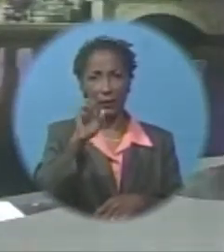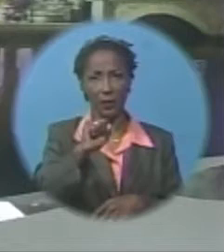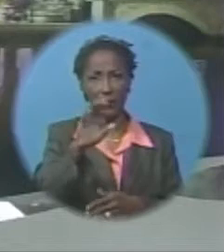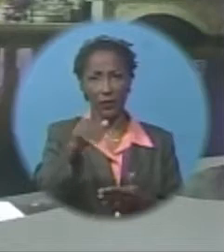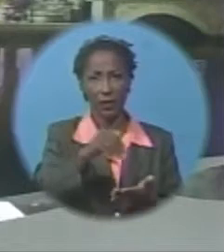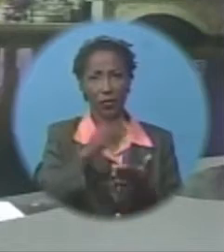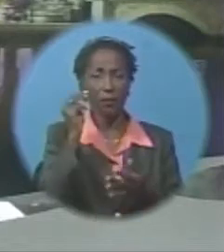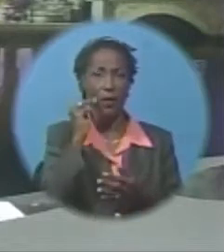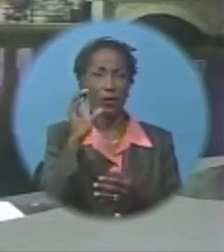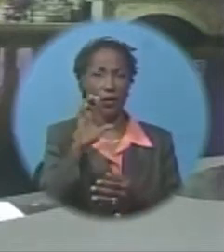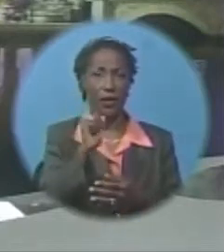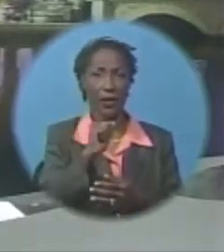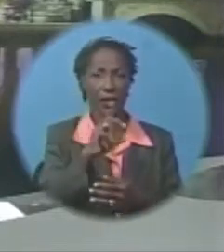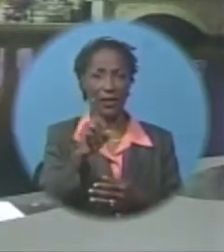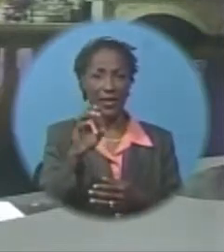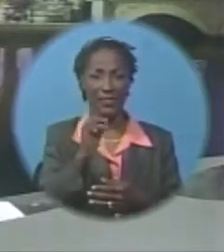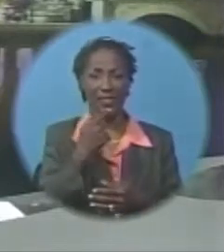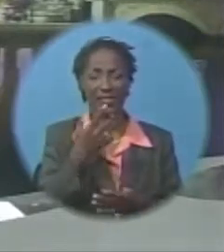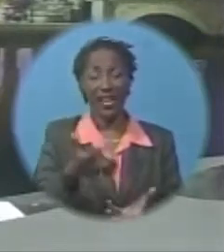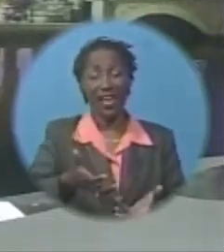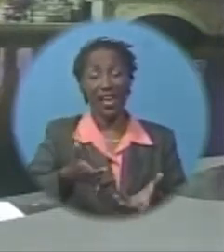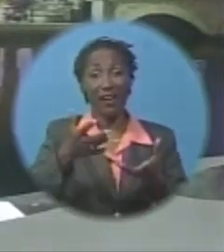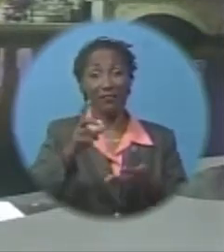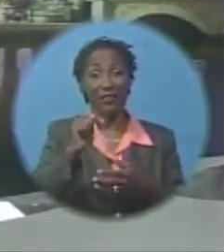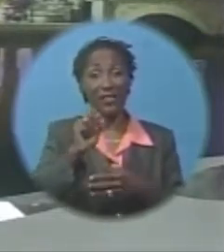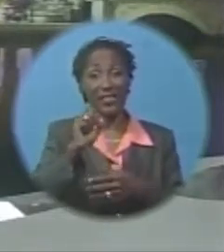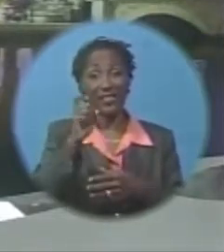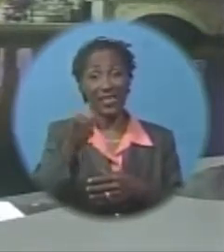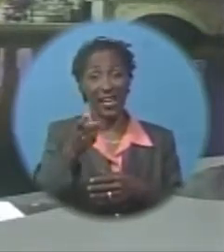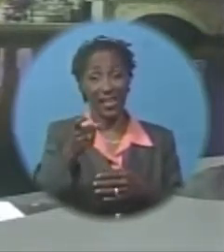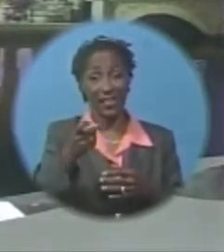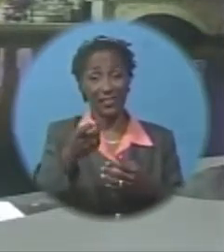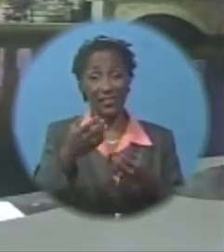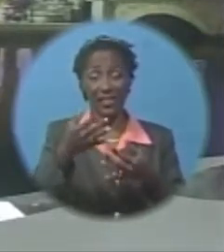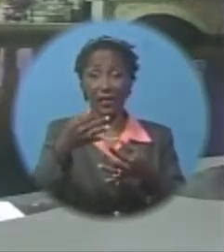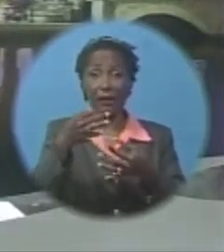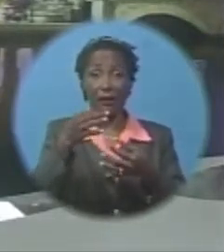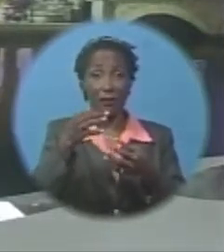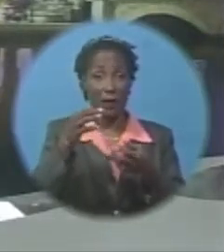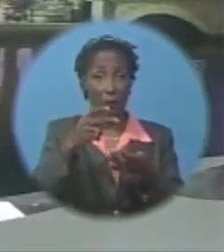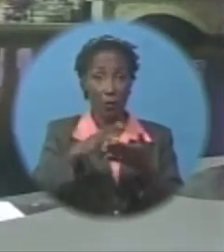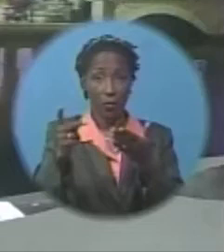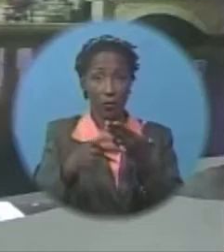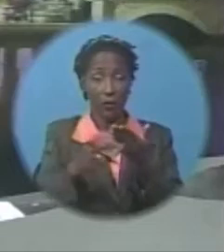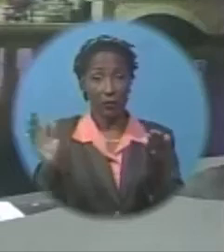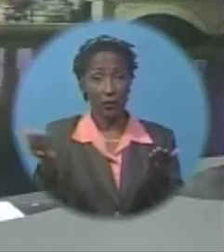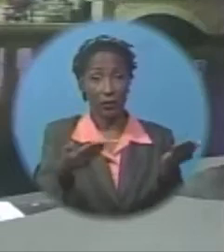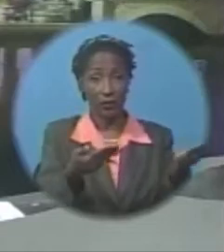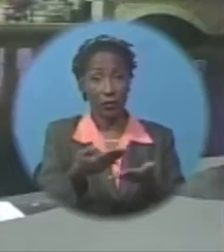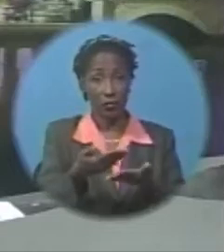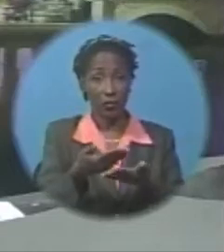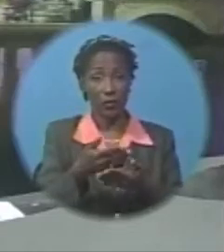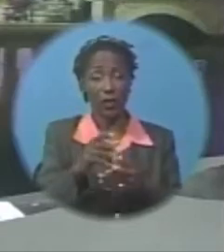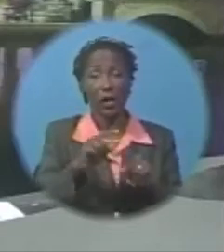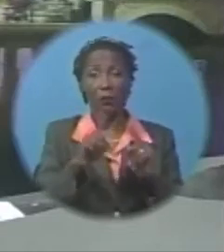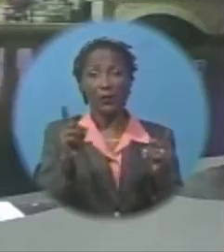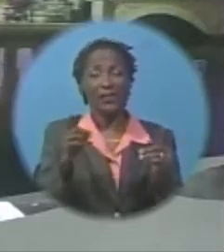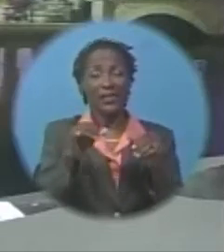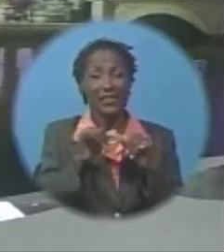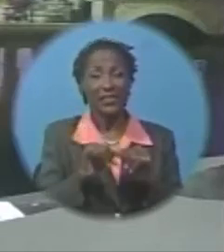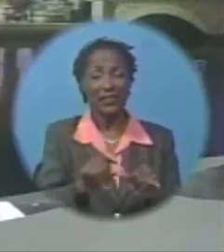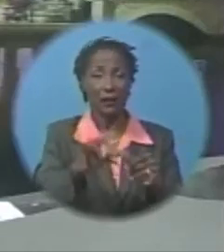says a heavy set of tax measures were introduced. She says the island remains in what she termed a multi-factor crisis.